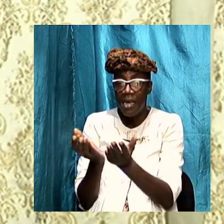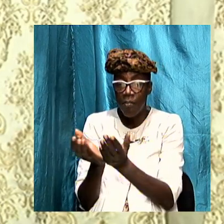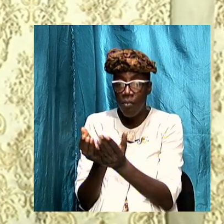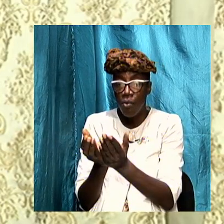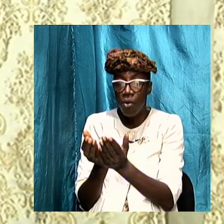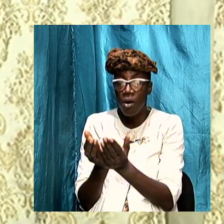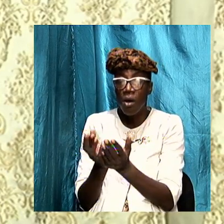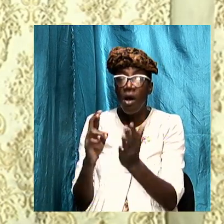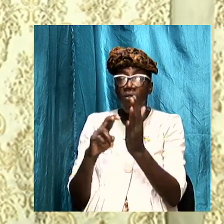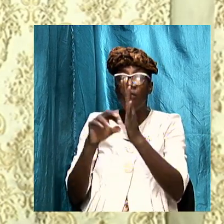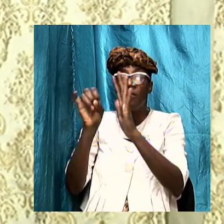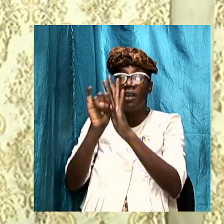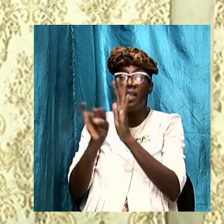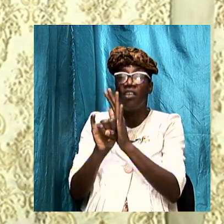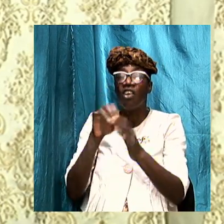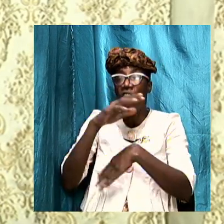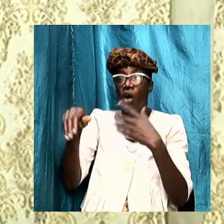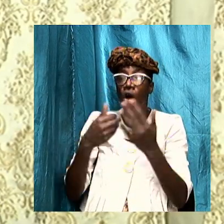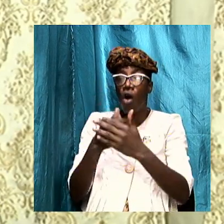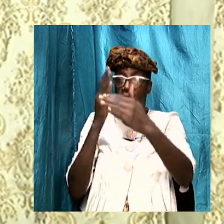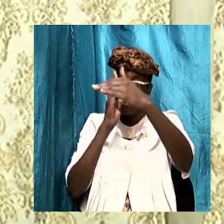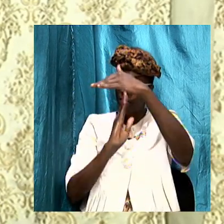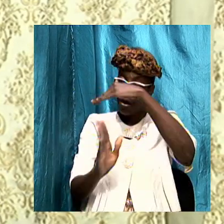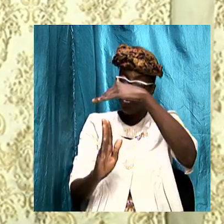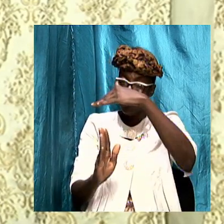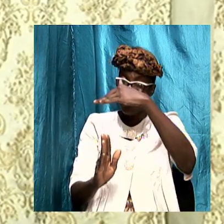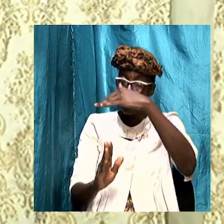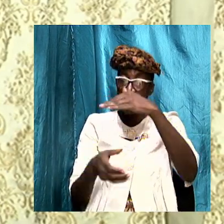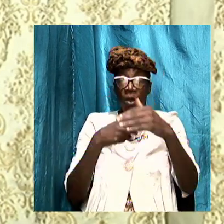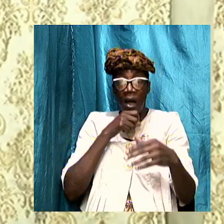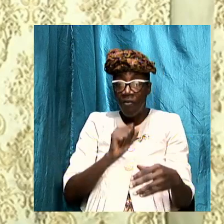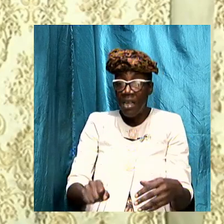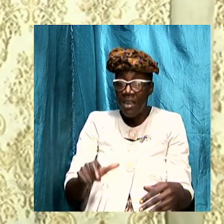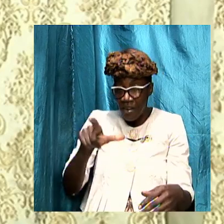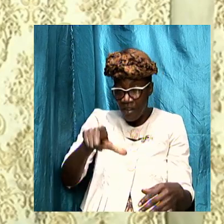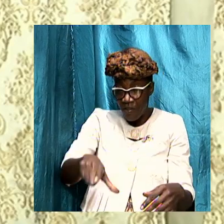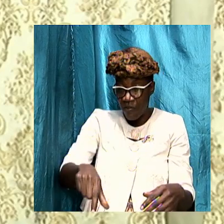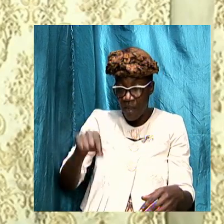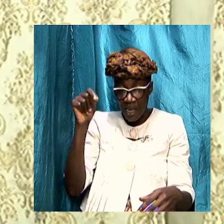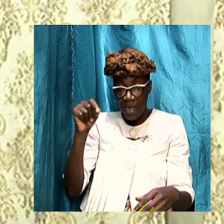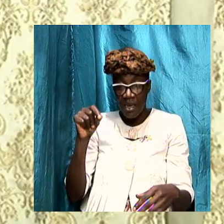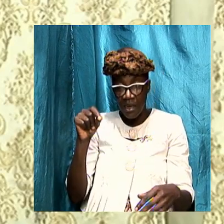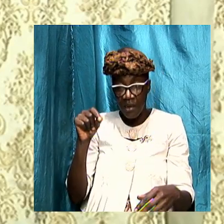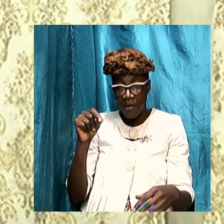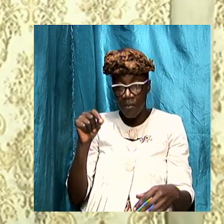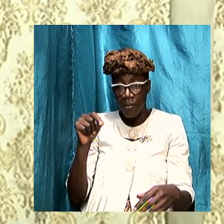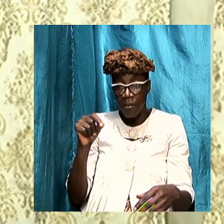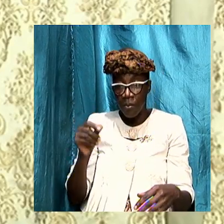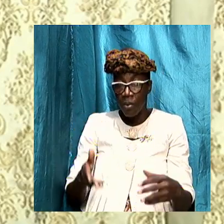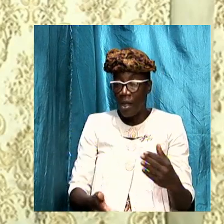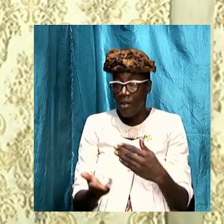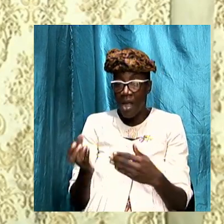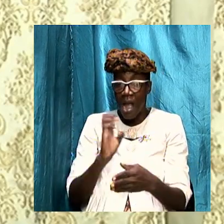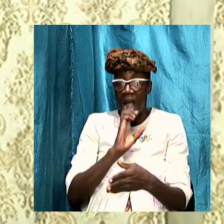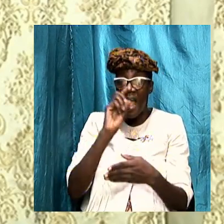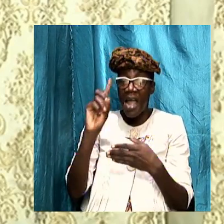all the prophecies of the ages find their finality